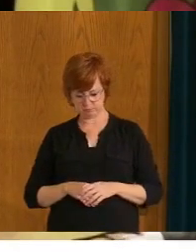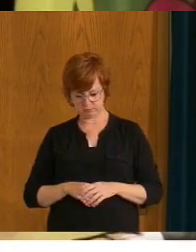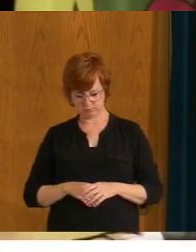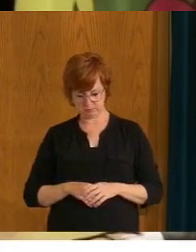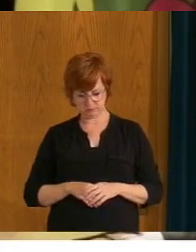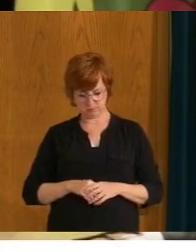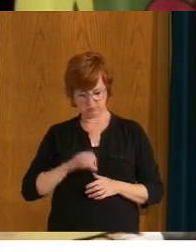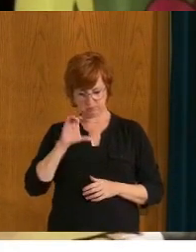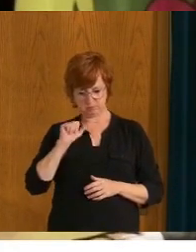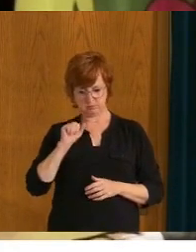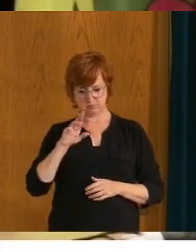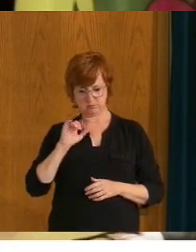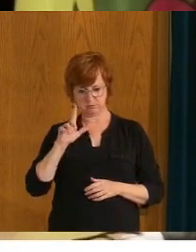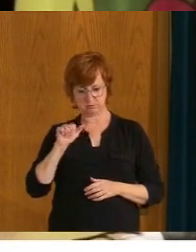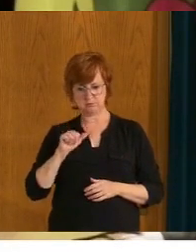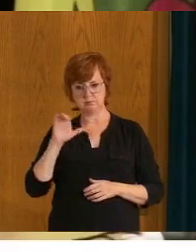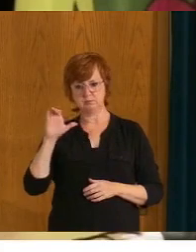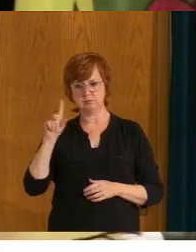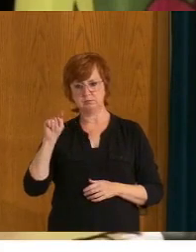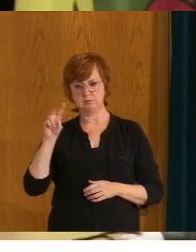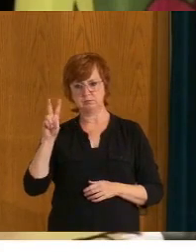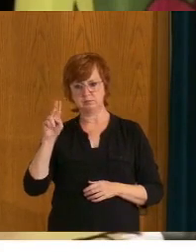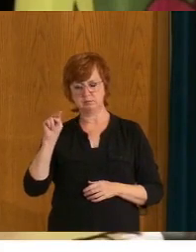We have Carla Schenkeruk with CTV.